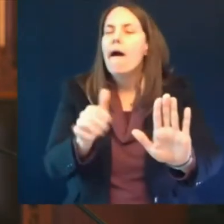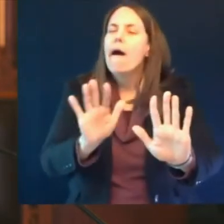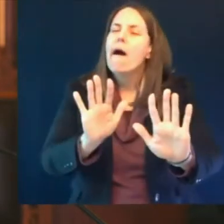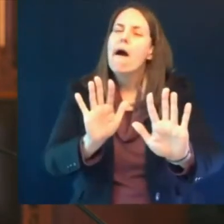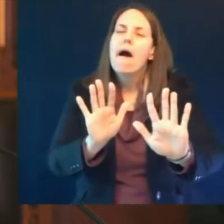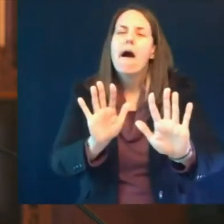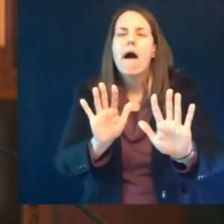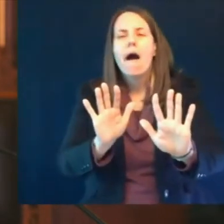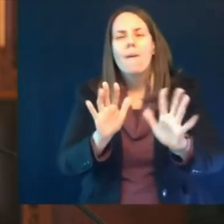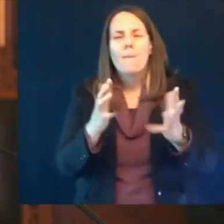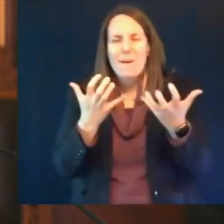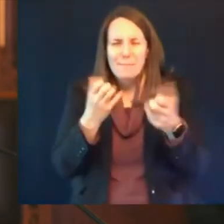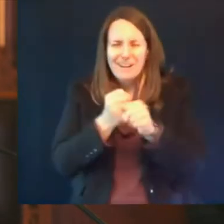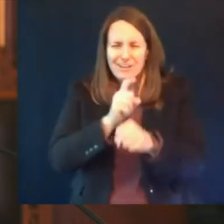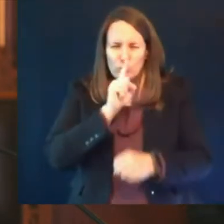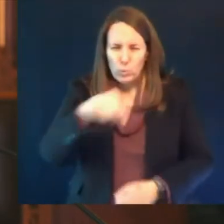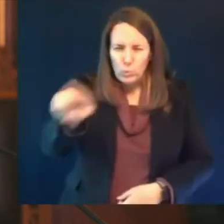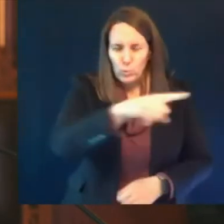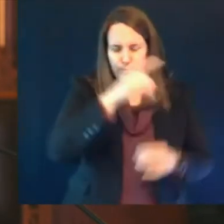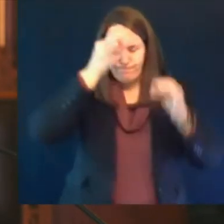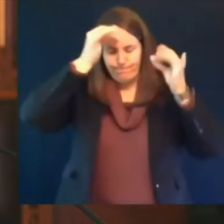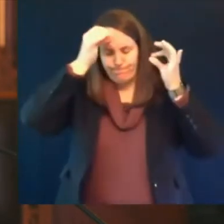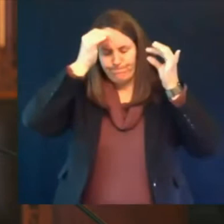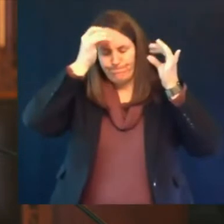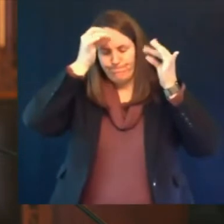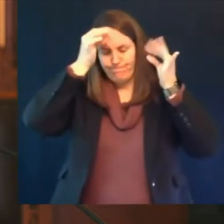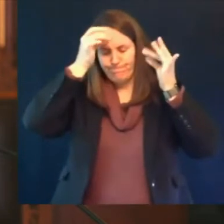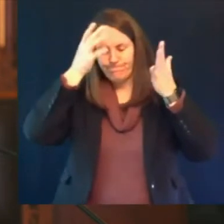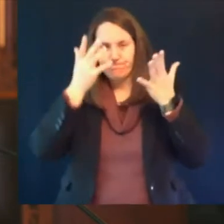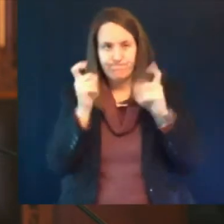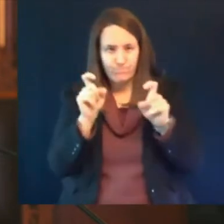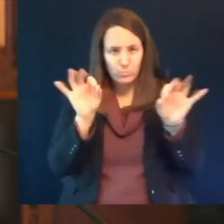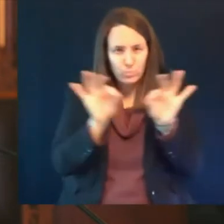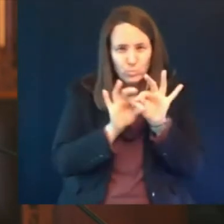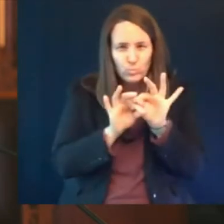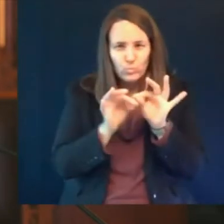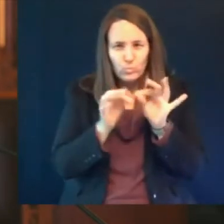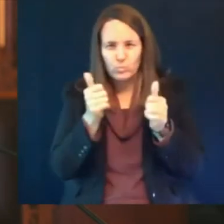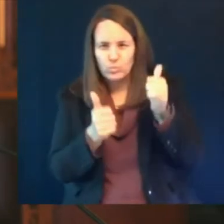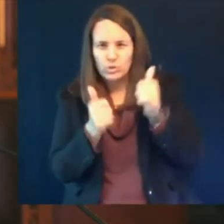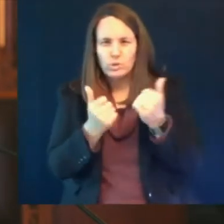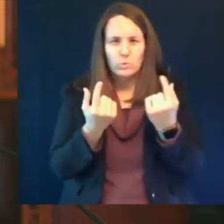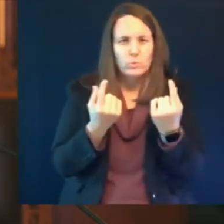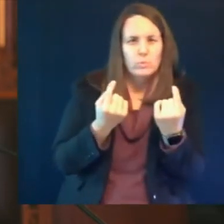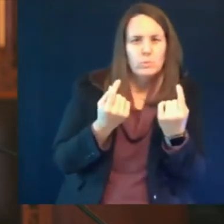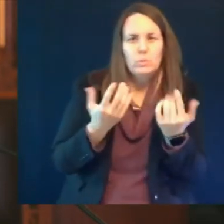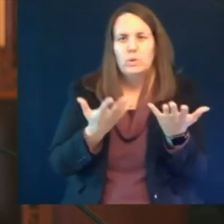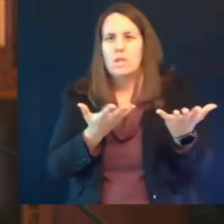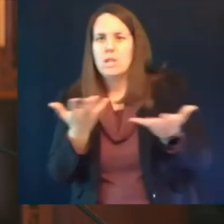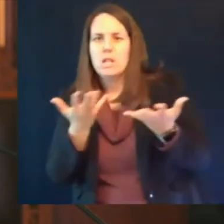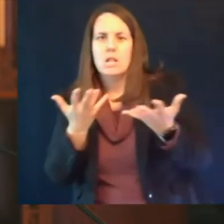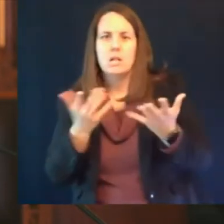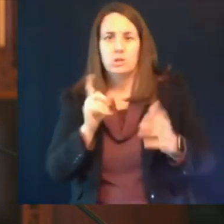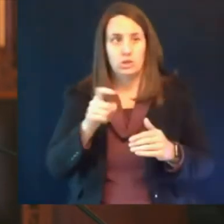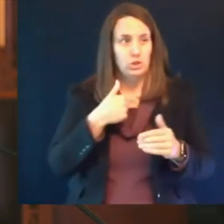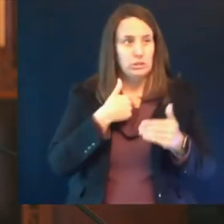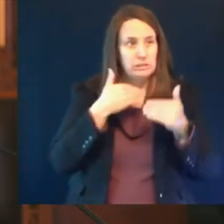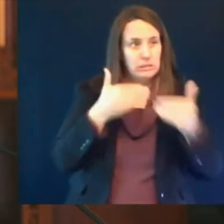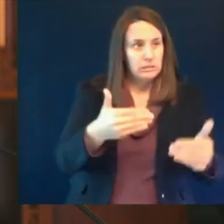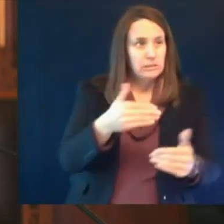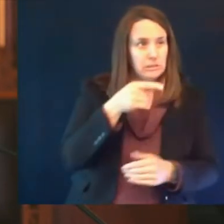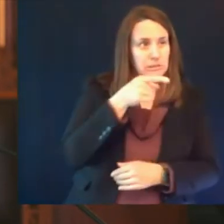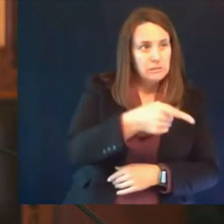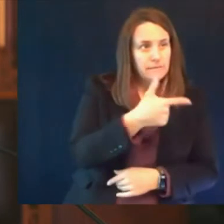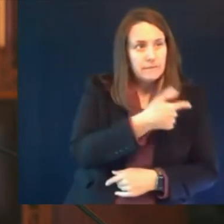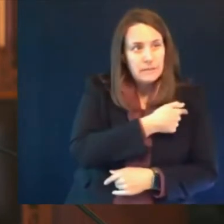consideration and many many you know health practitioners are there to help you with information and help you